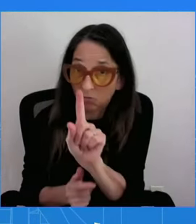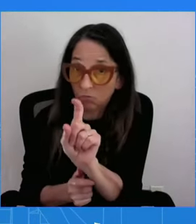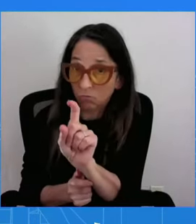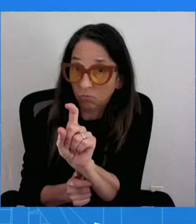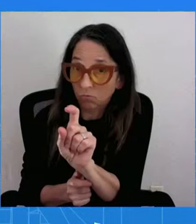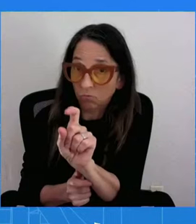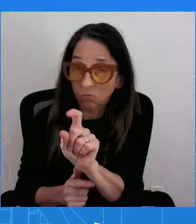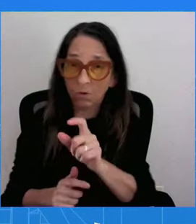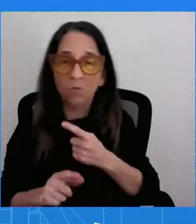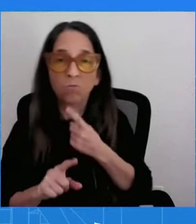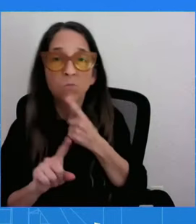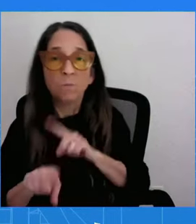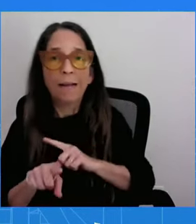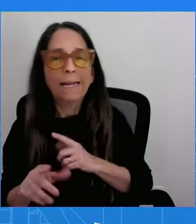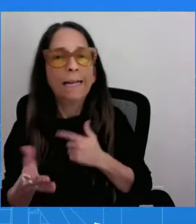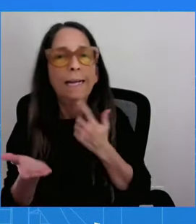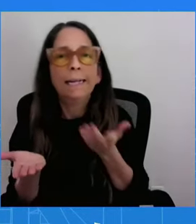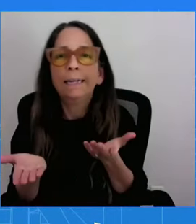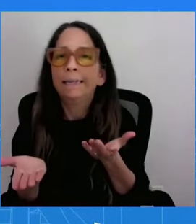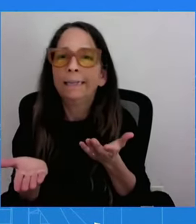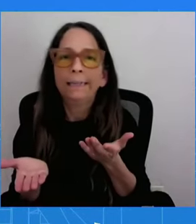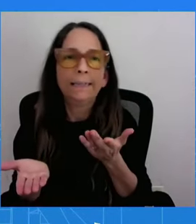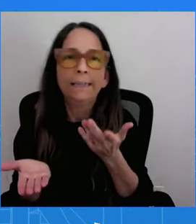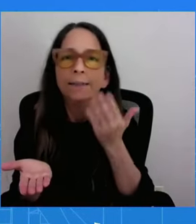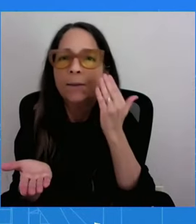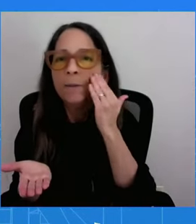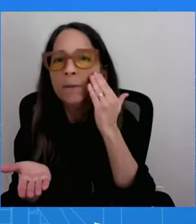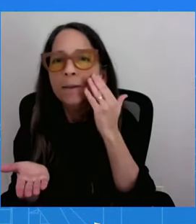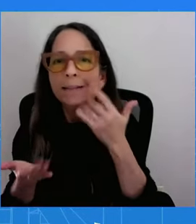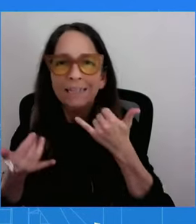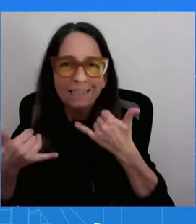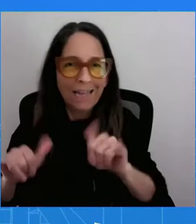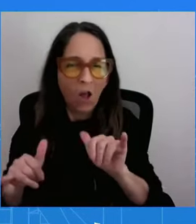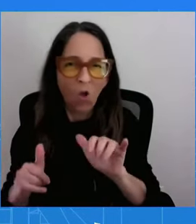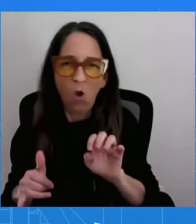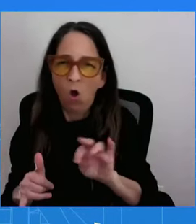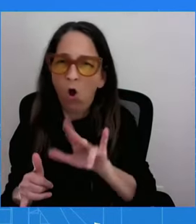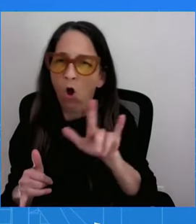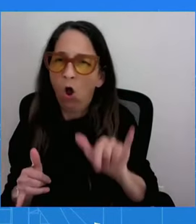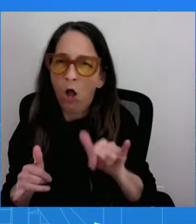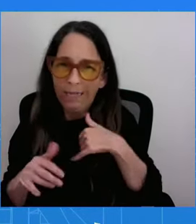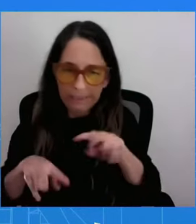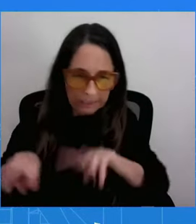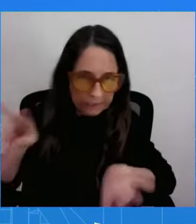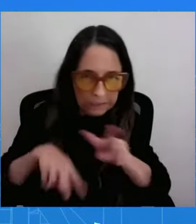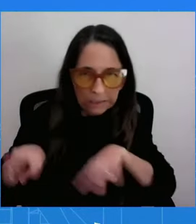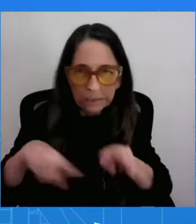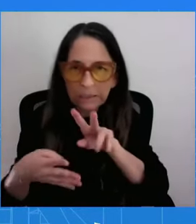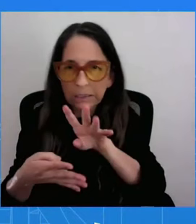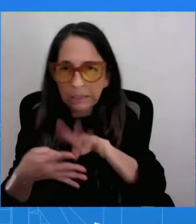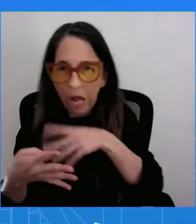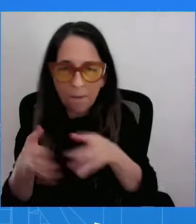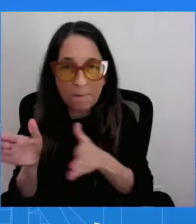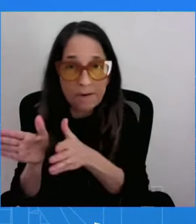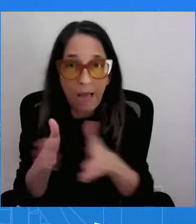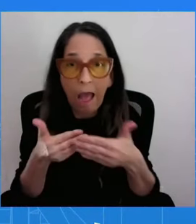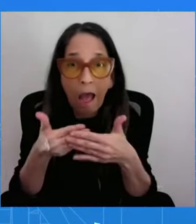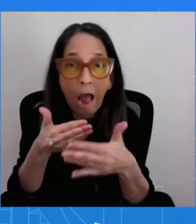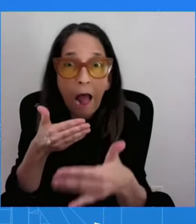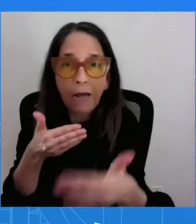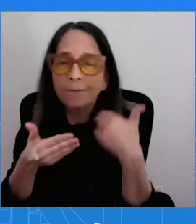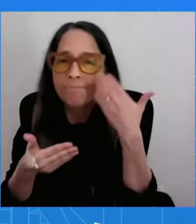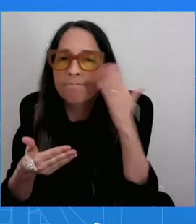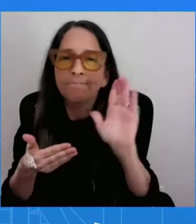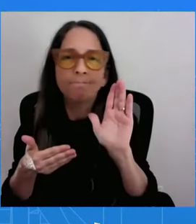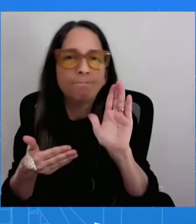moments, early hours of this. I certainly don't have anything about the President's schedule to share of